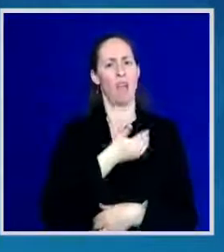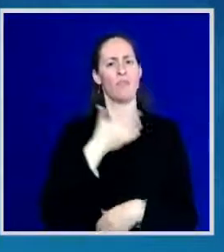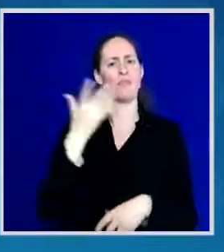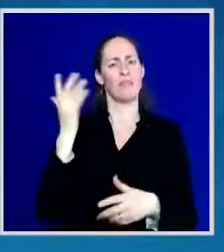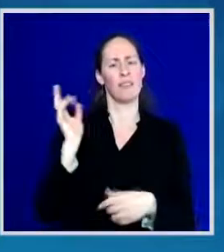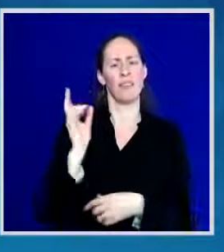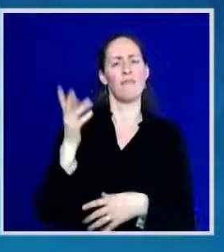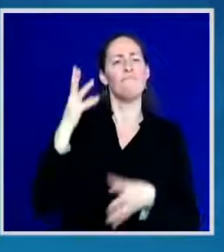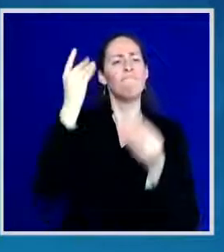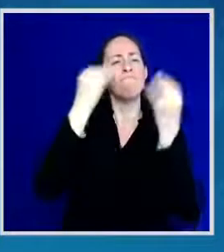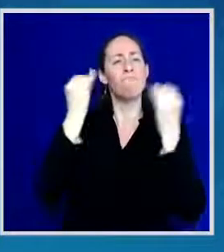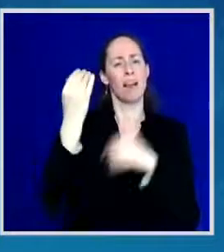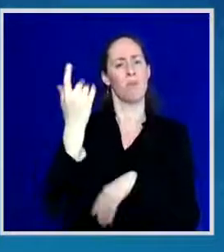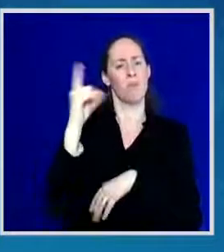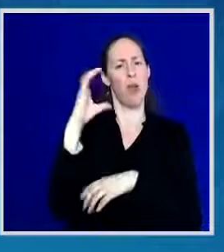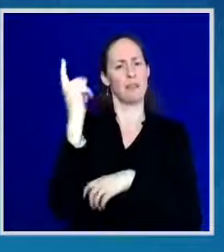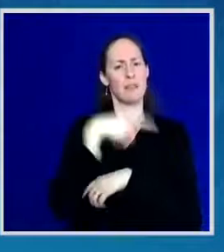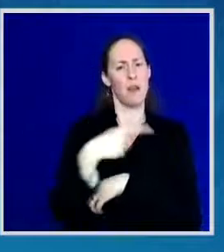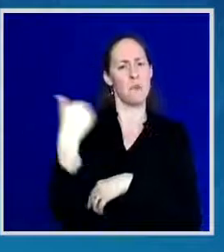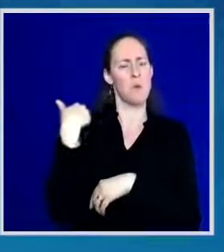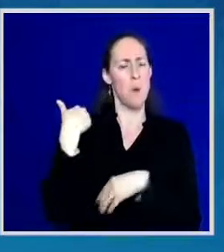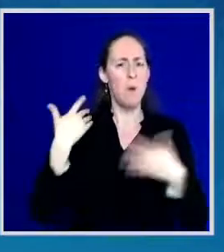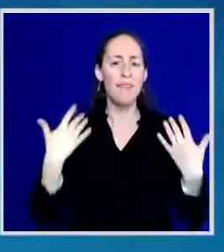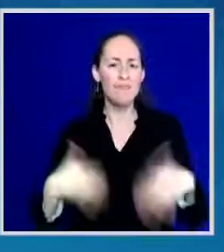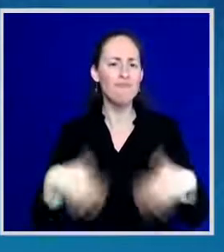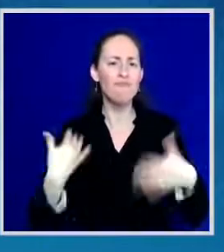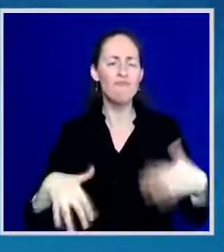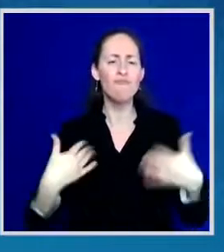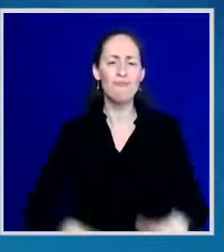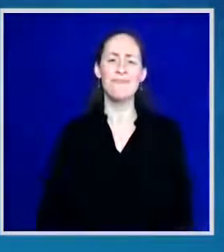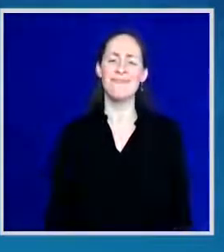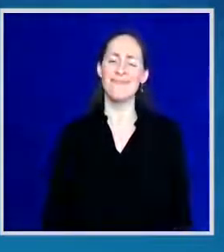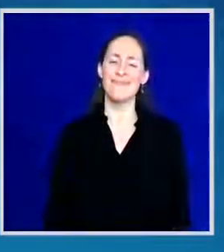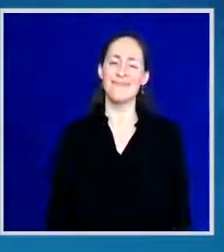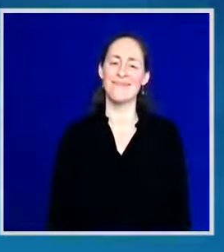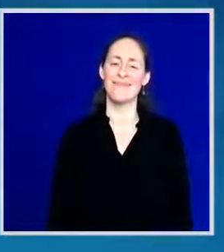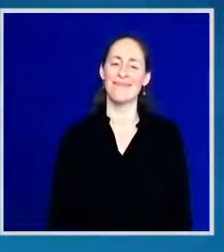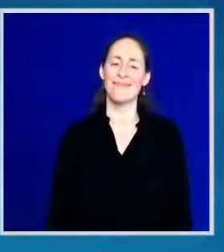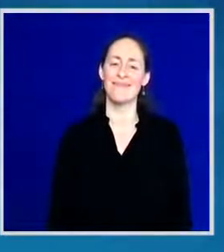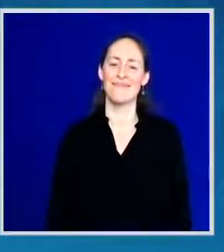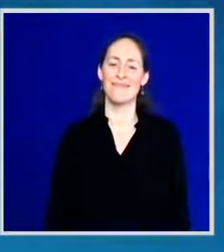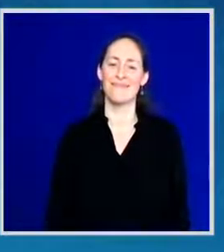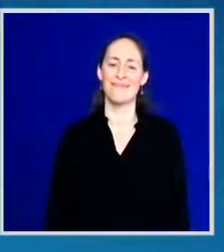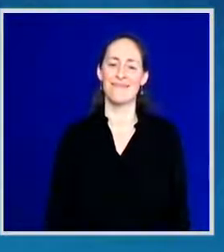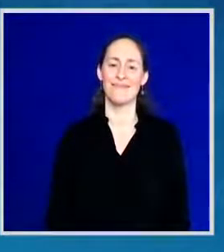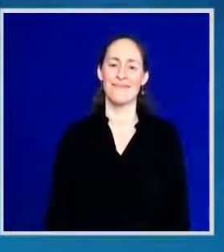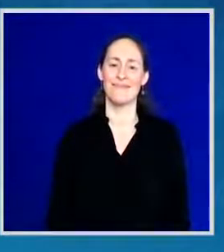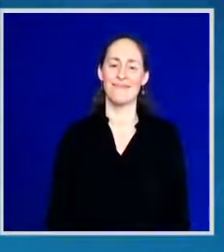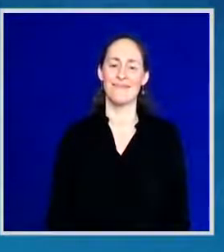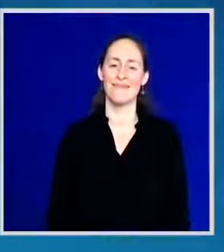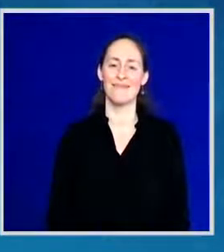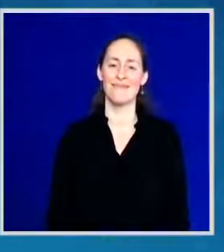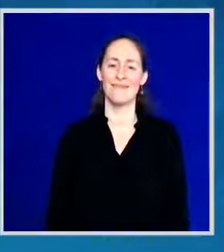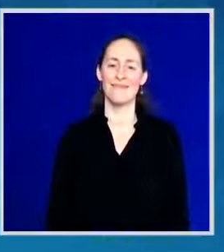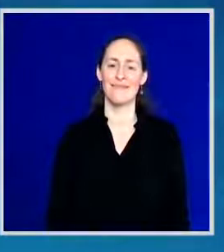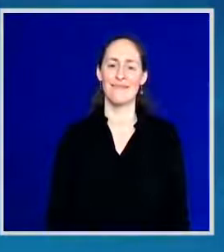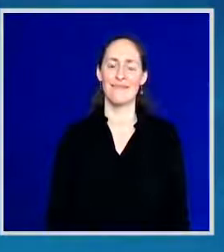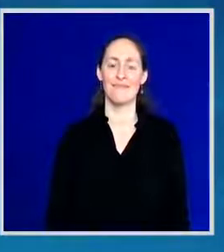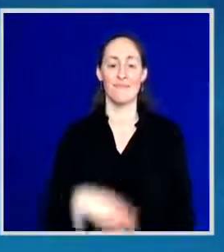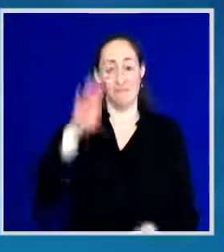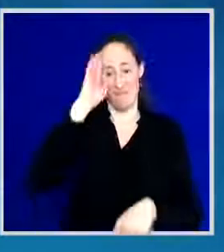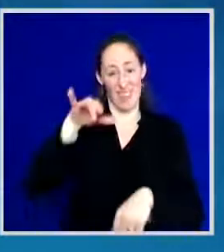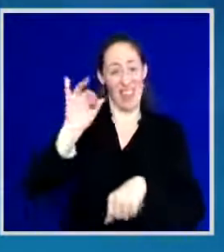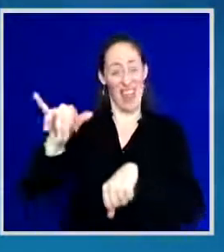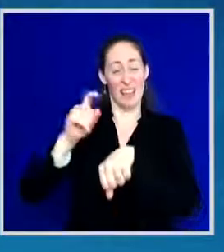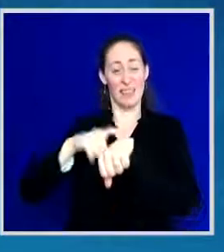About two out of 330 million Americans at that time were fully vaccinated. More